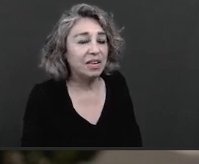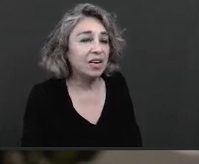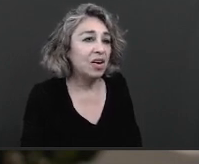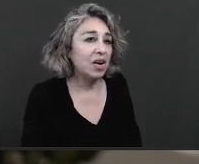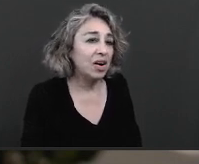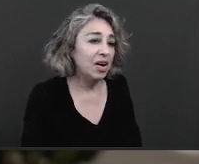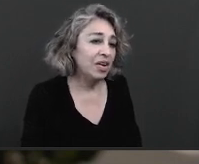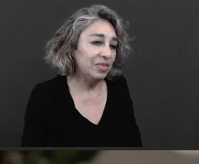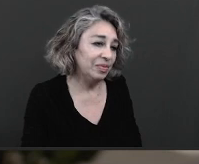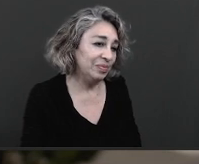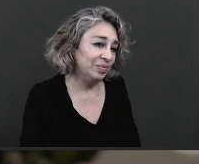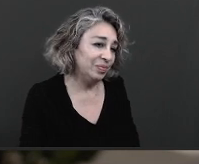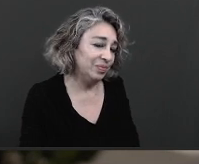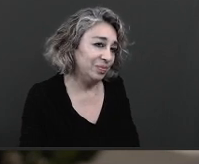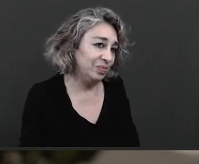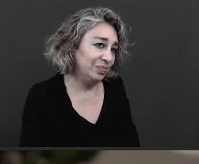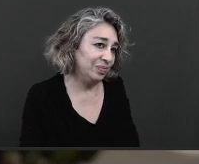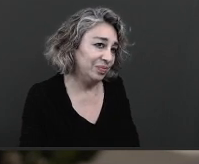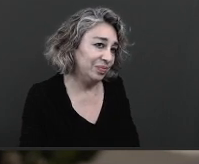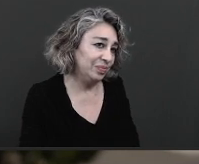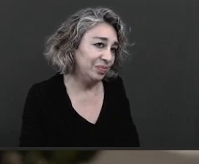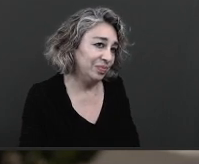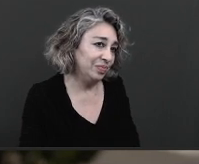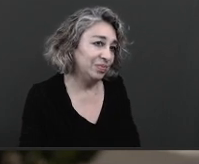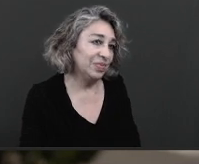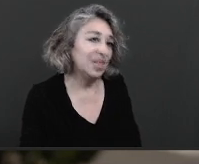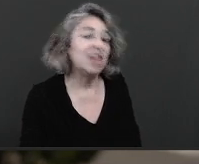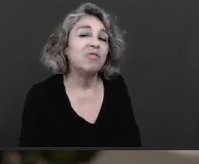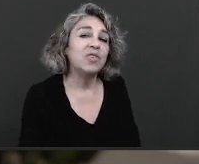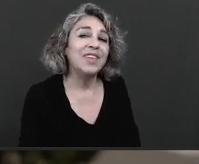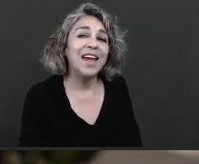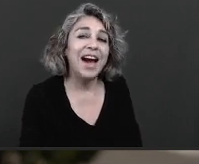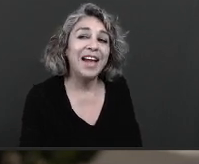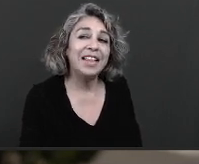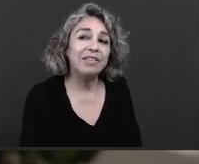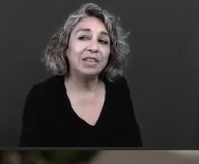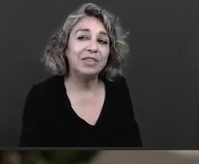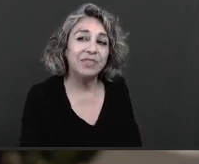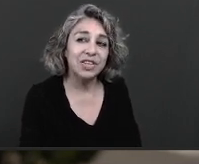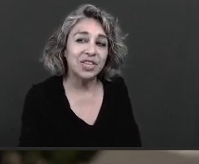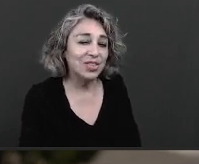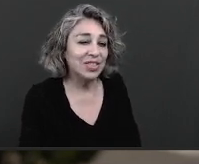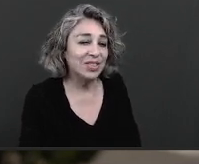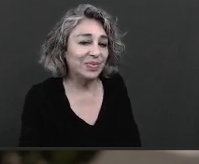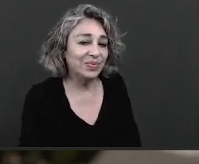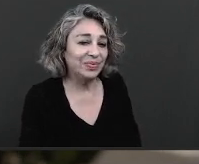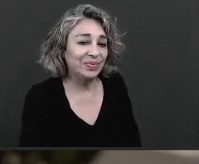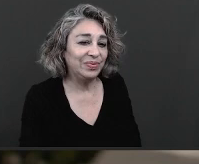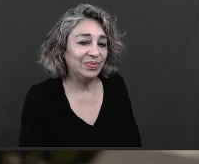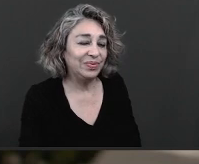for the high-level officials